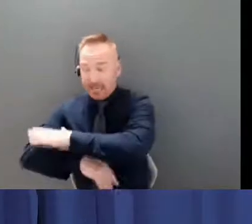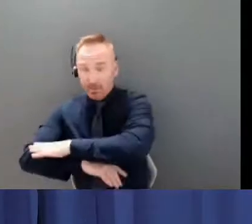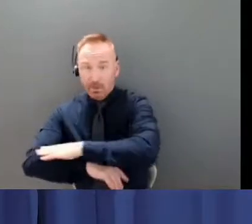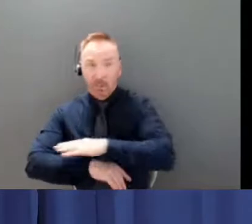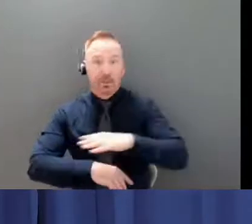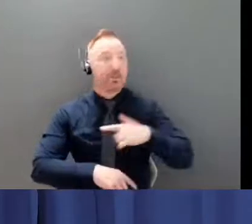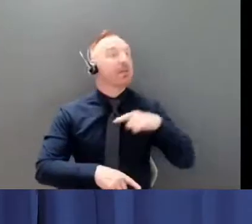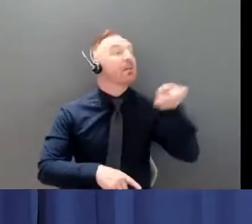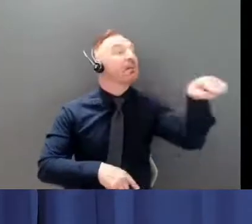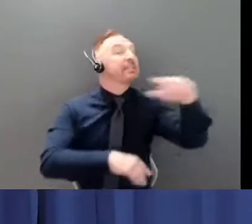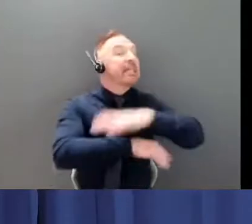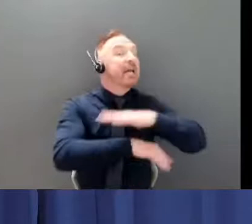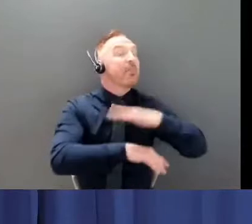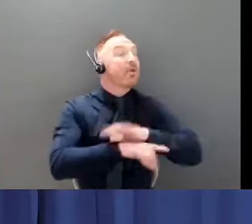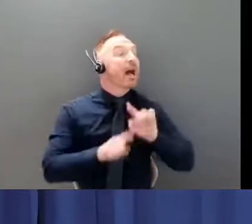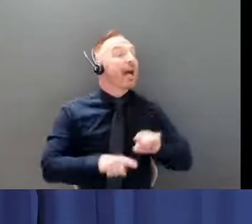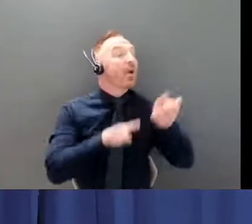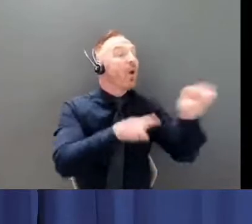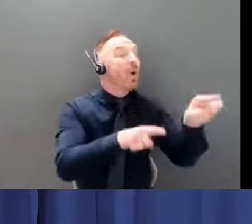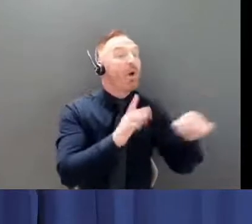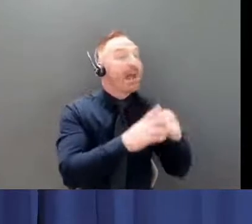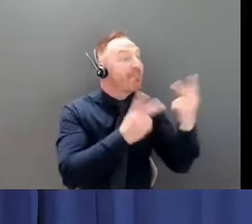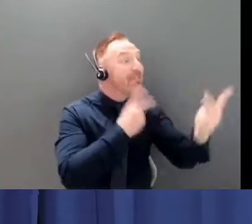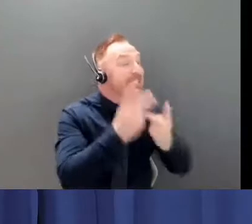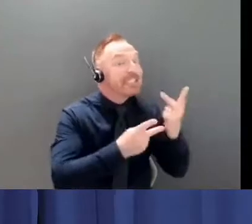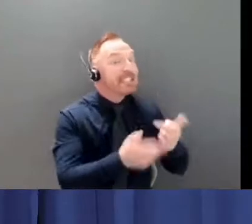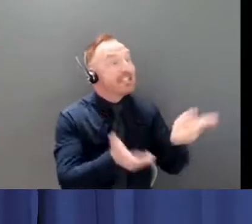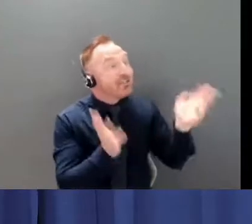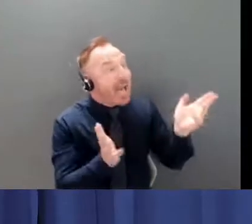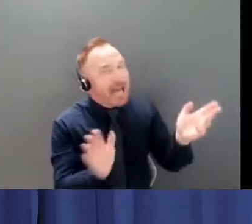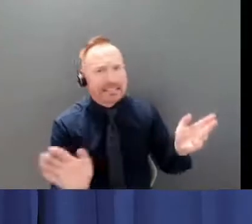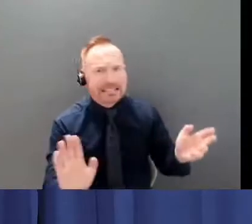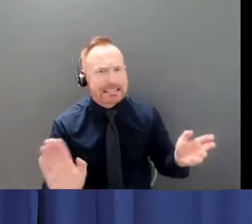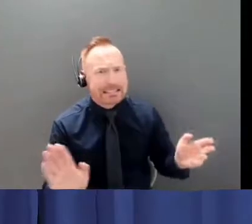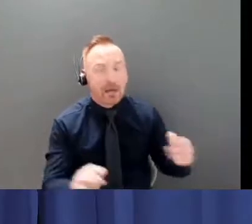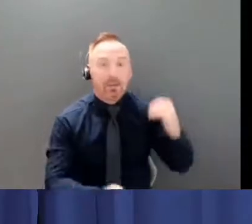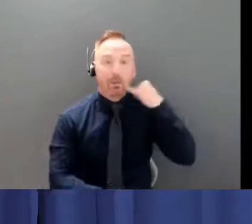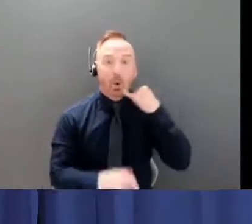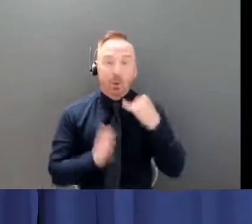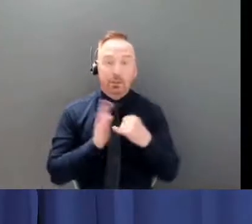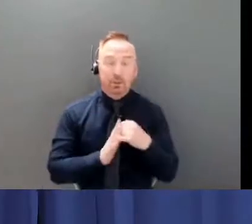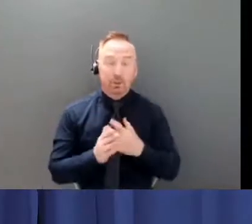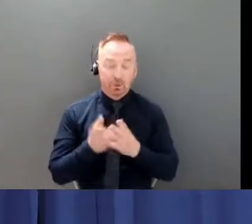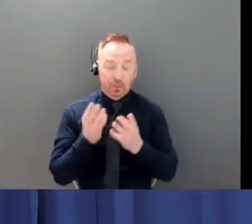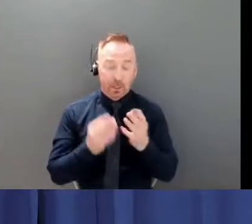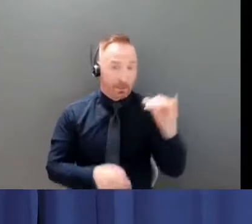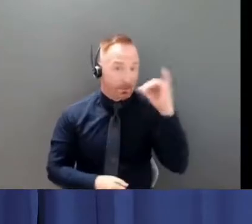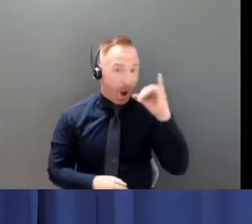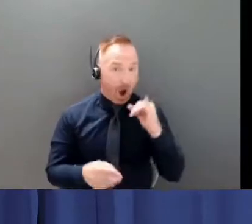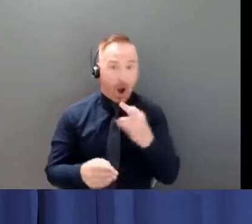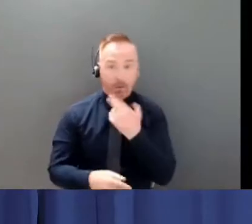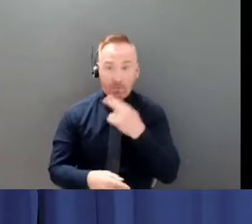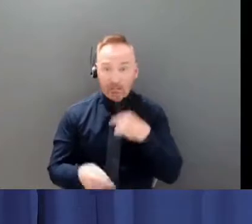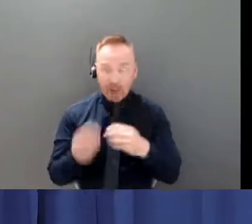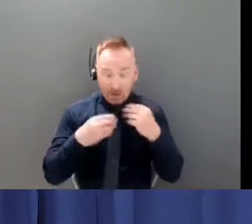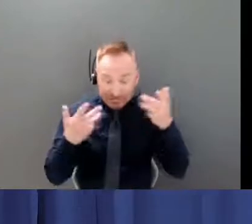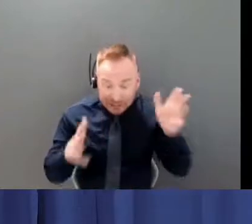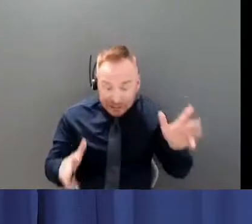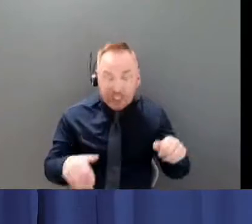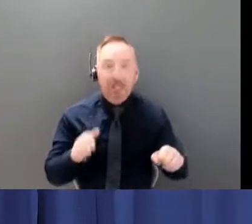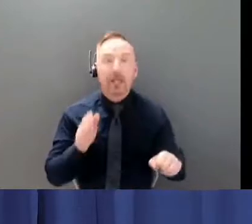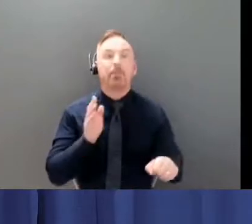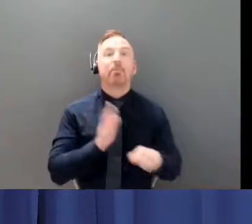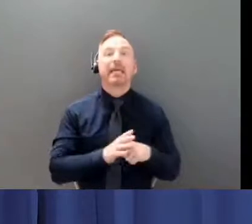after you're finished do not linger outside please go home in the